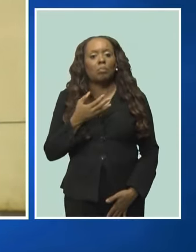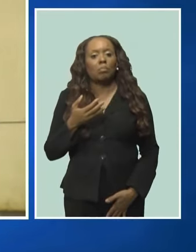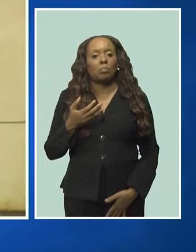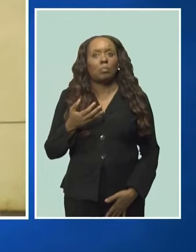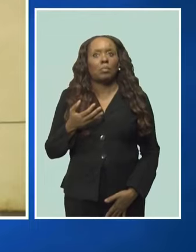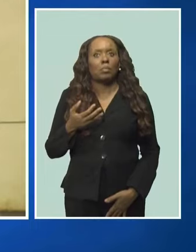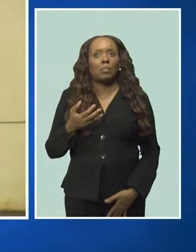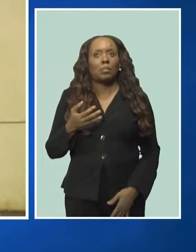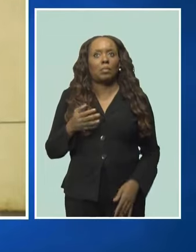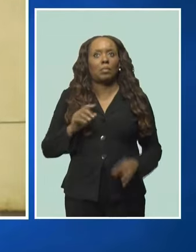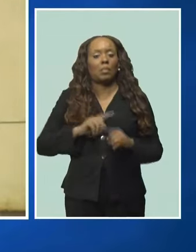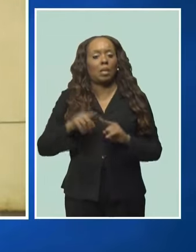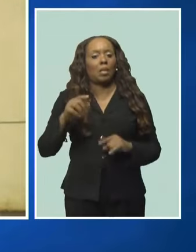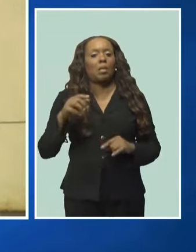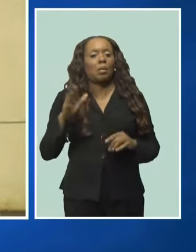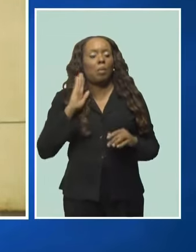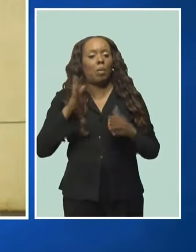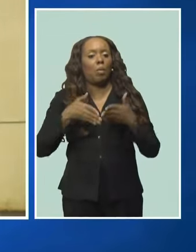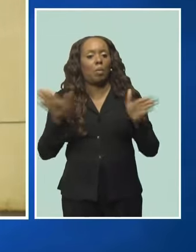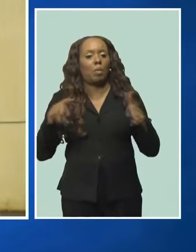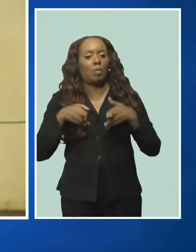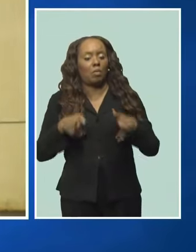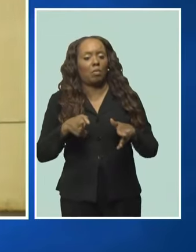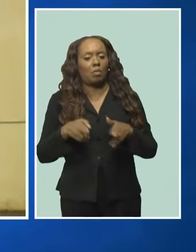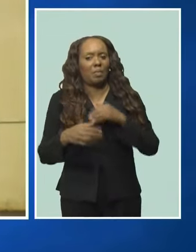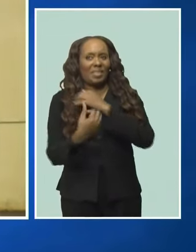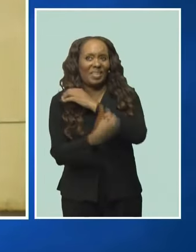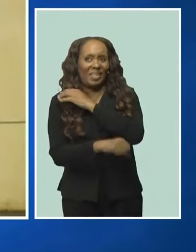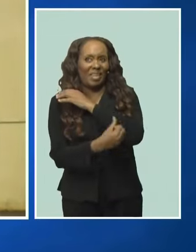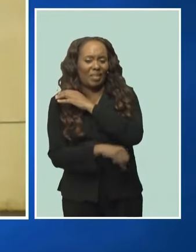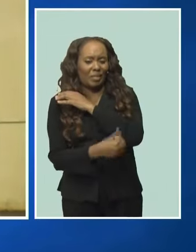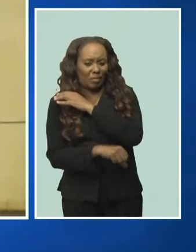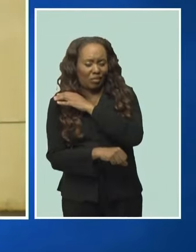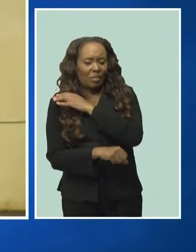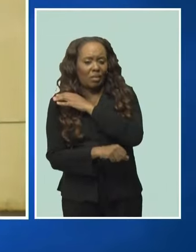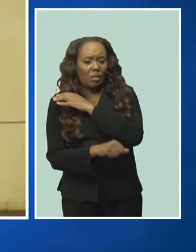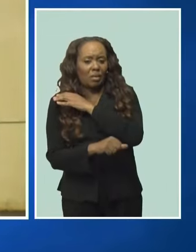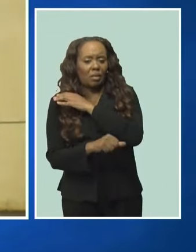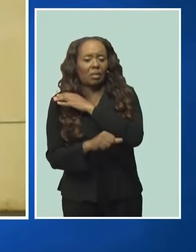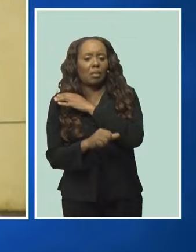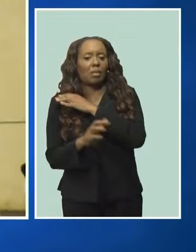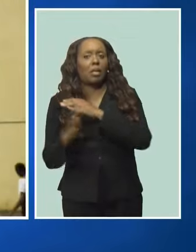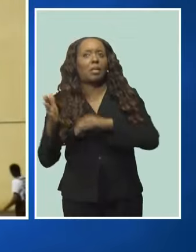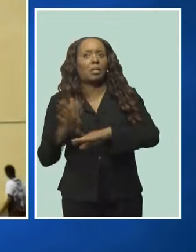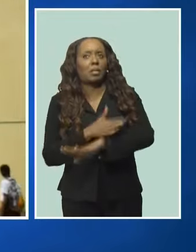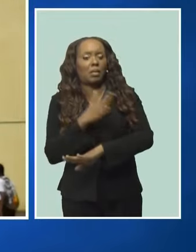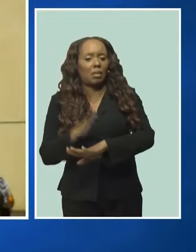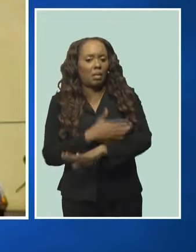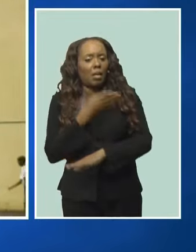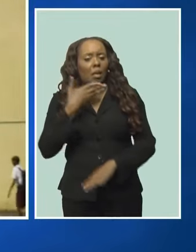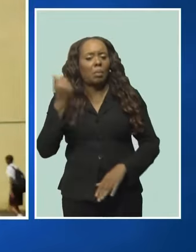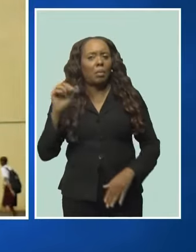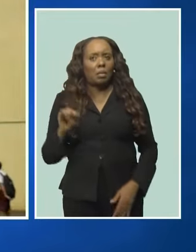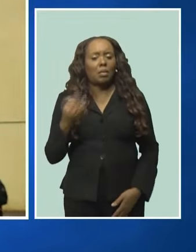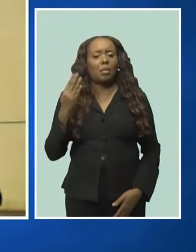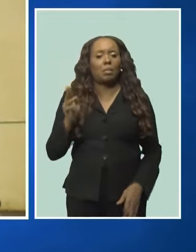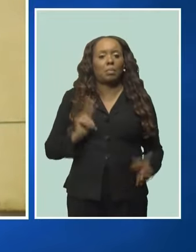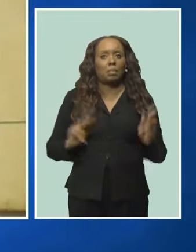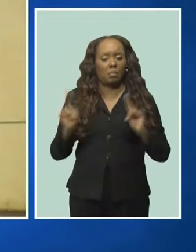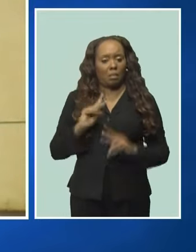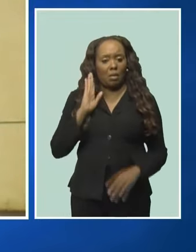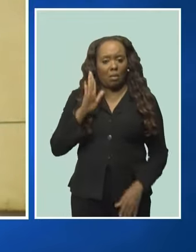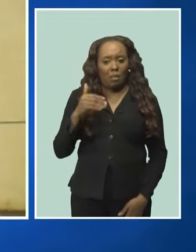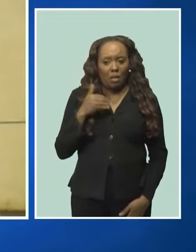road from the St. Andrew side and open it up and do a better job from the St. Joseph side so people will at least have